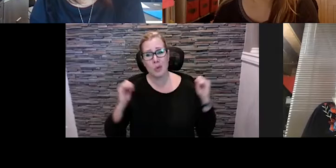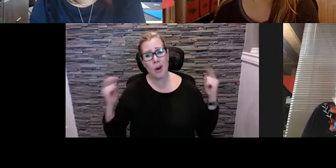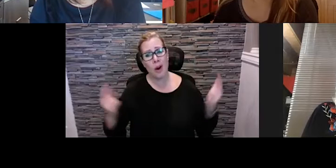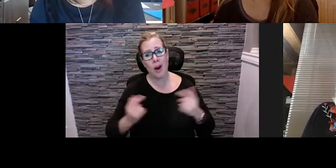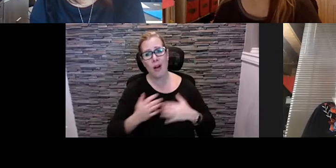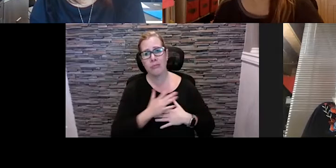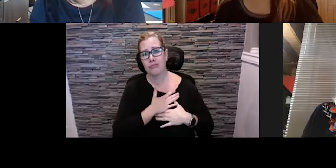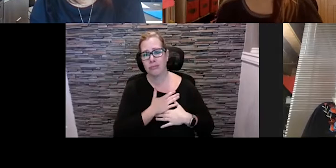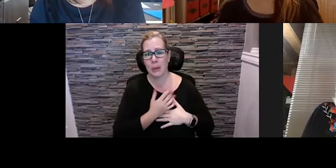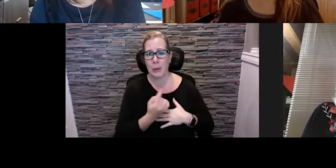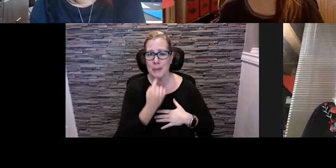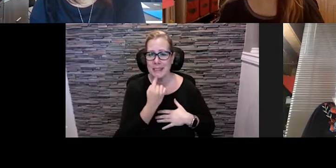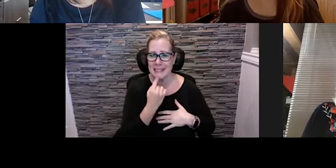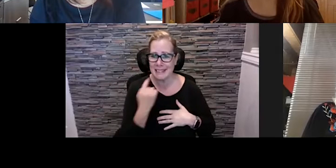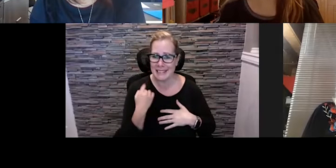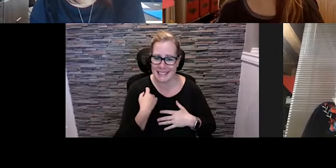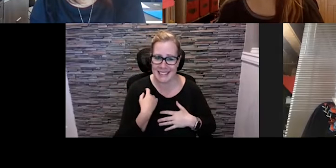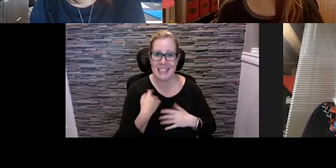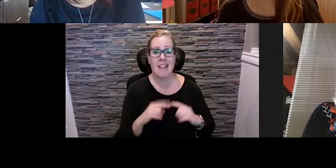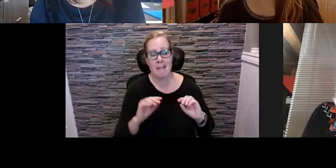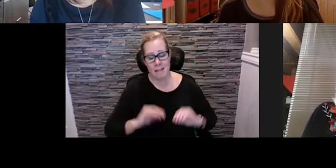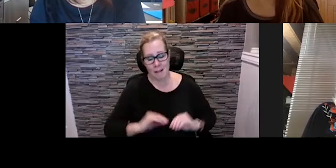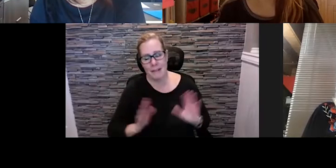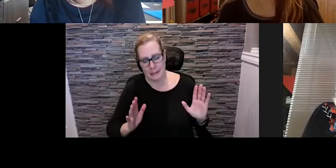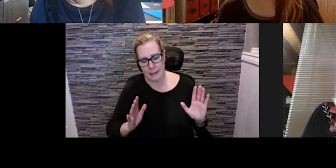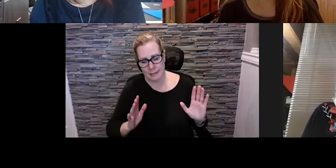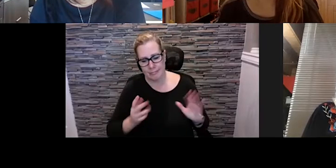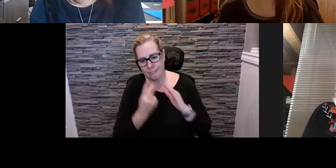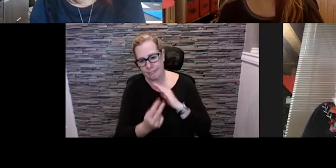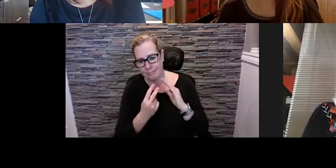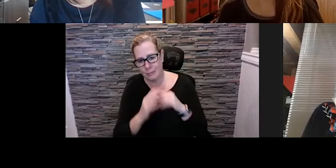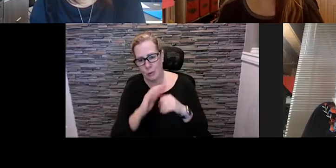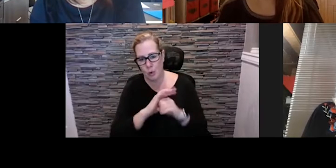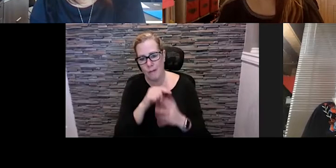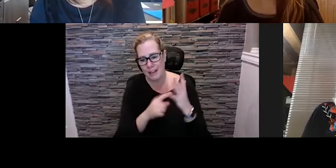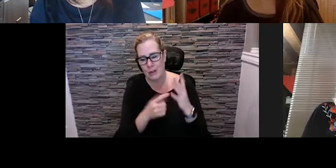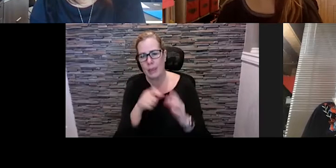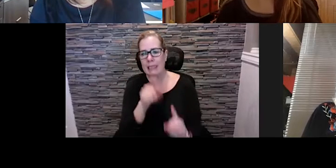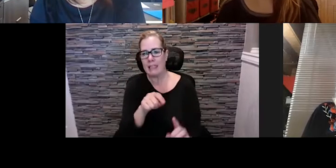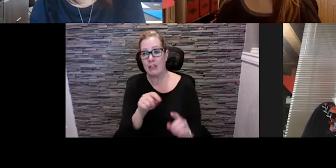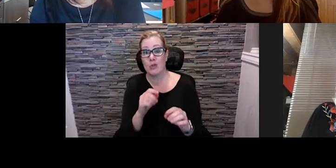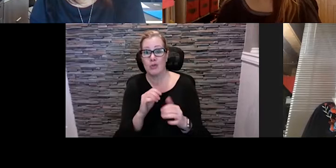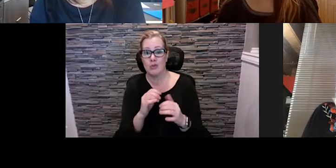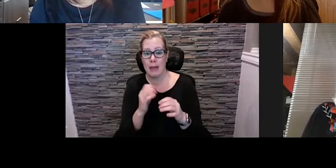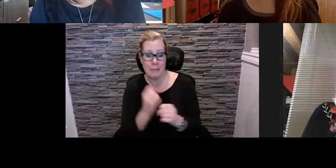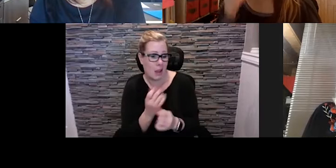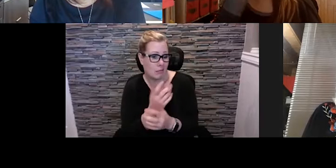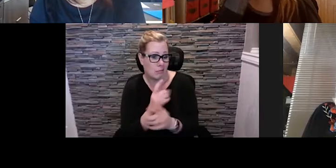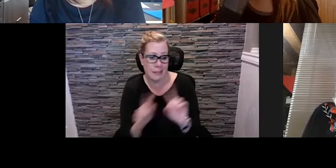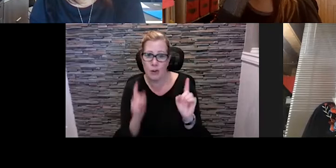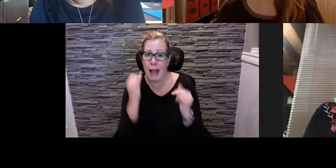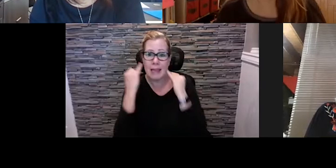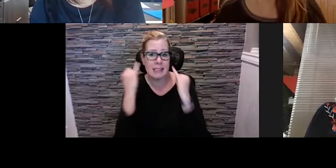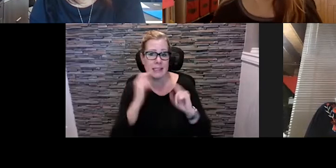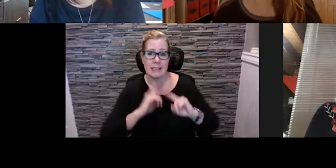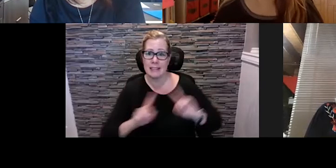And so, obviously, it's going to have to continue to look differently for a while here, but hopefully we can do something in